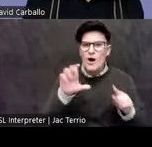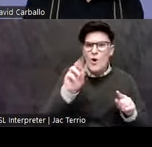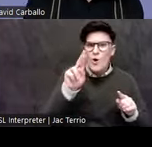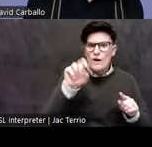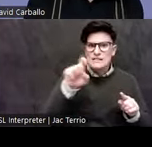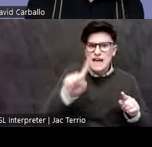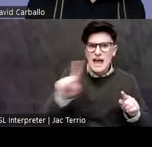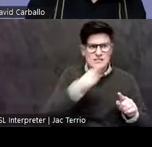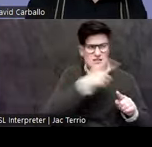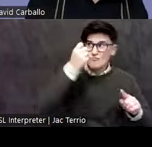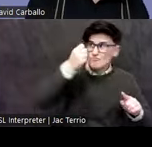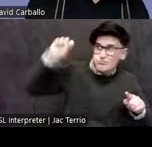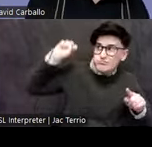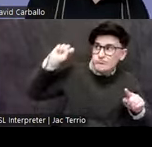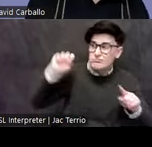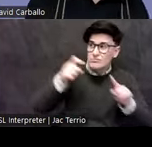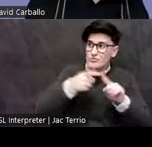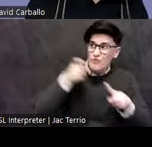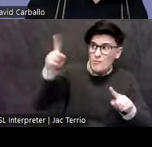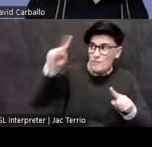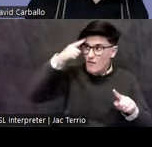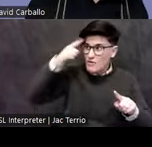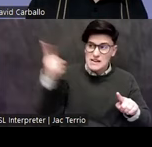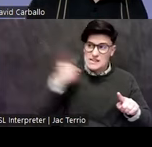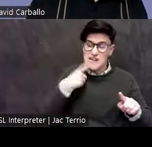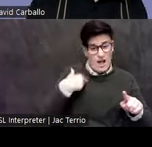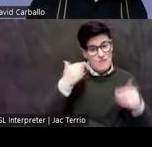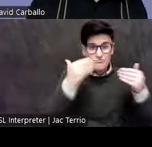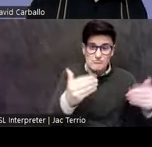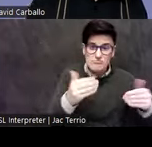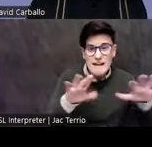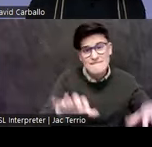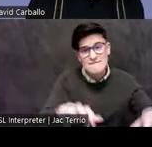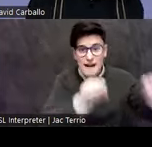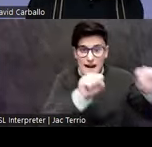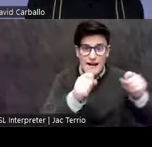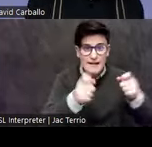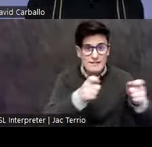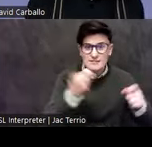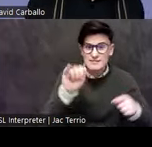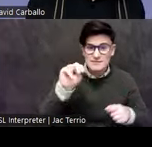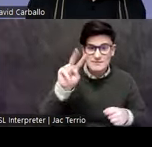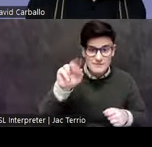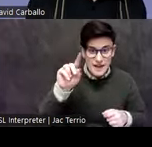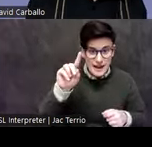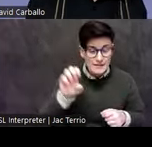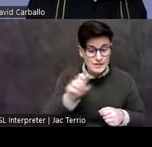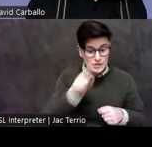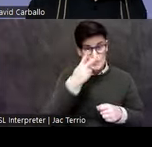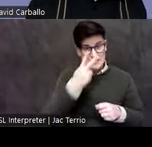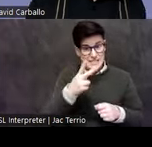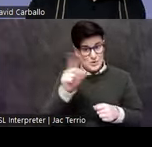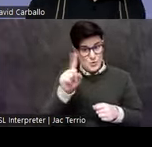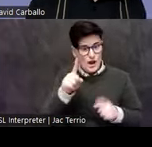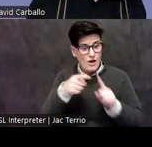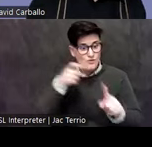that he wasn't authorized to do, and his path from Veracruz that you see on the Gulf